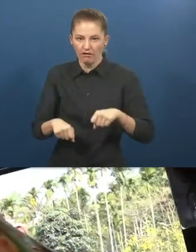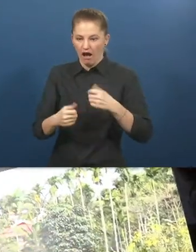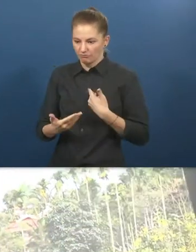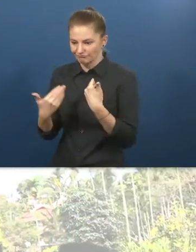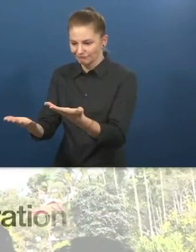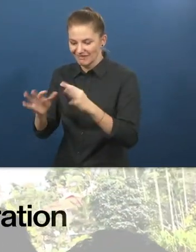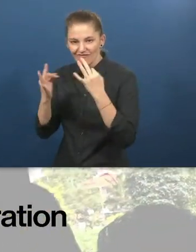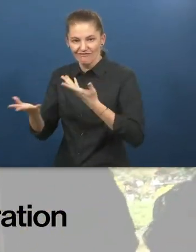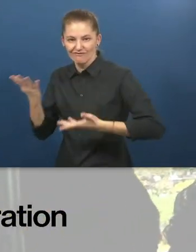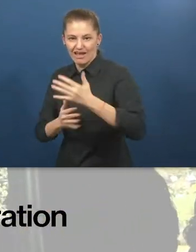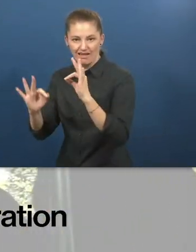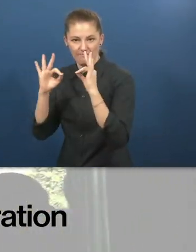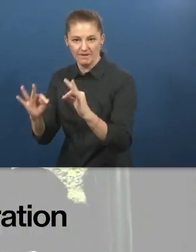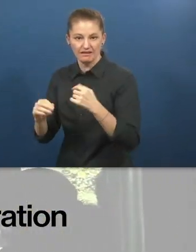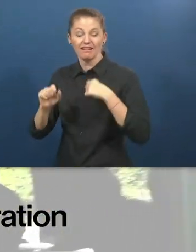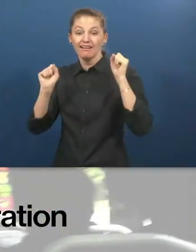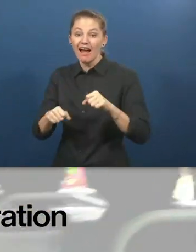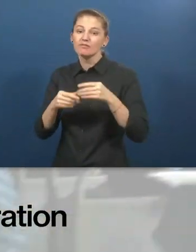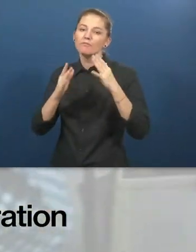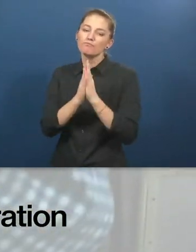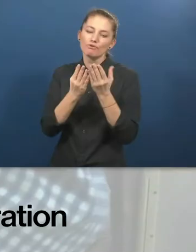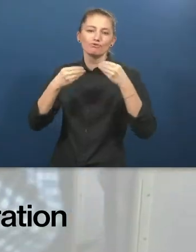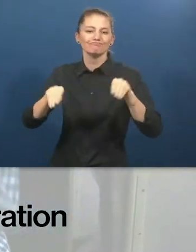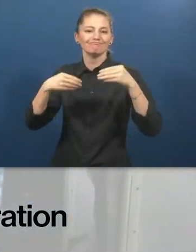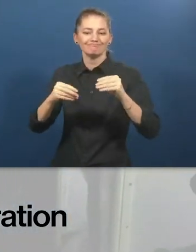How does income generation achieve? activities work.